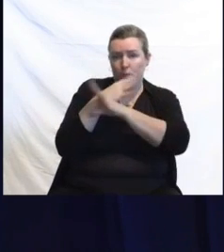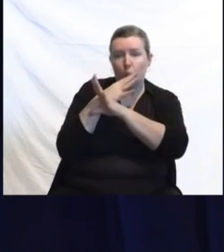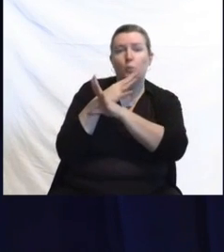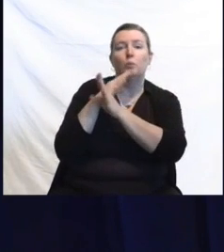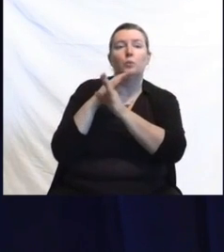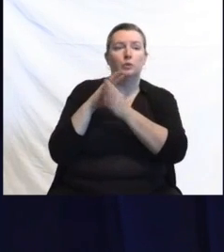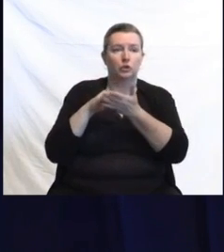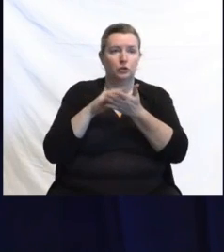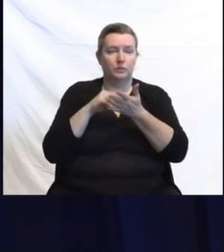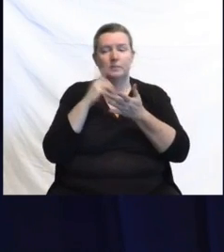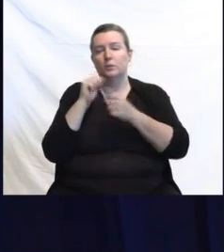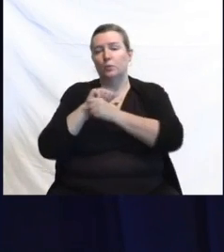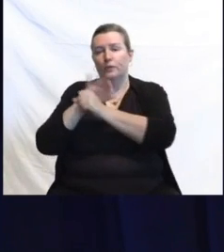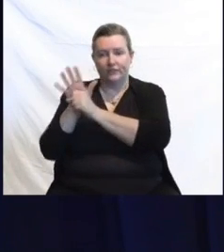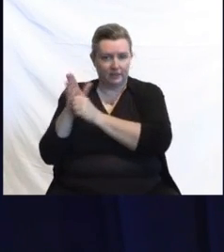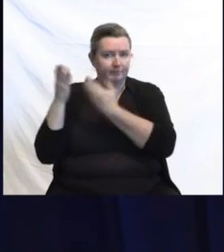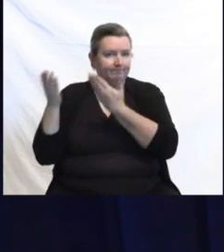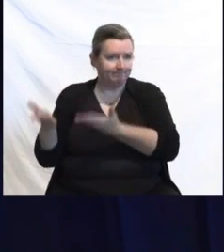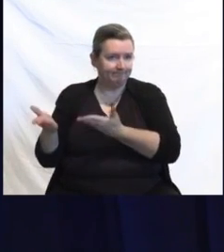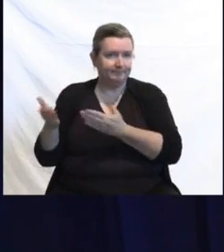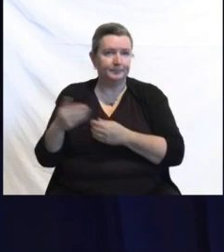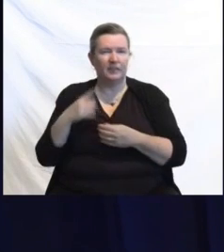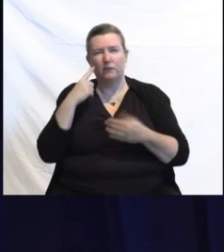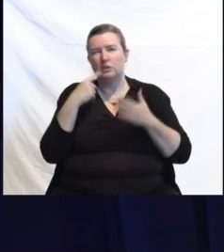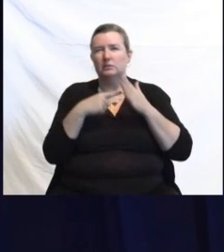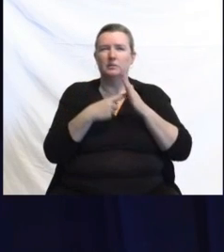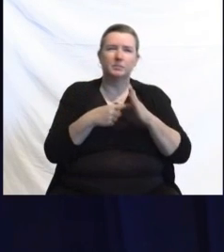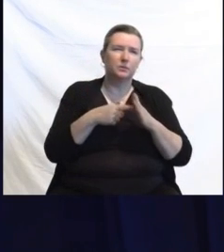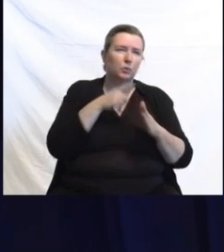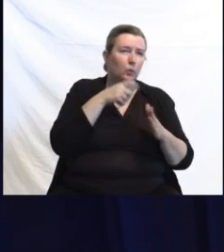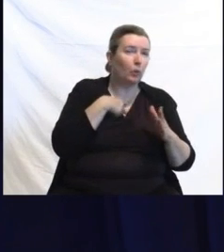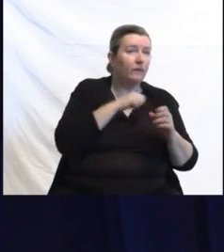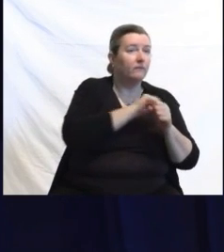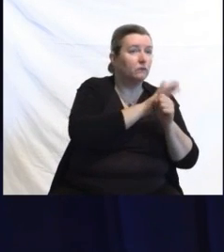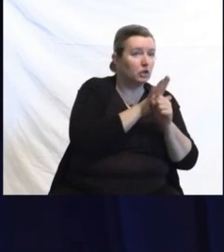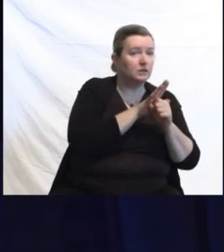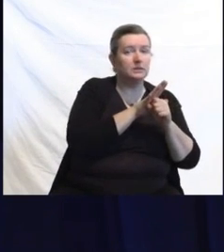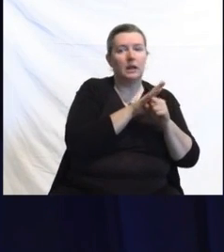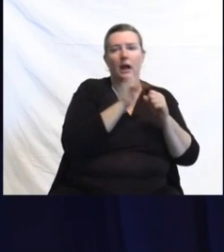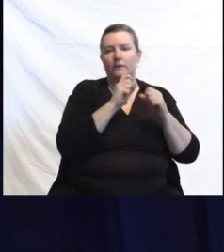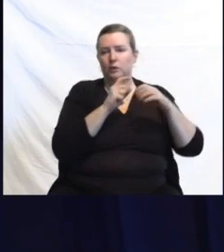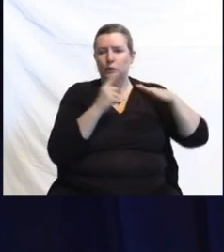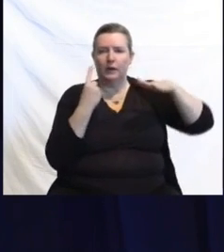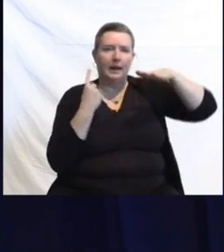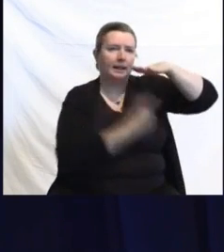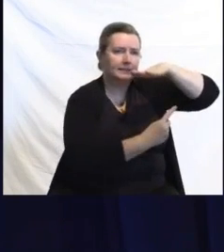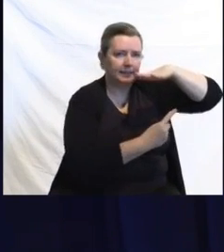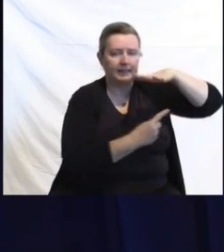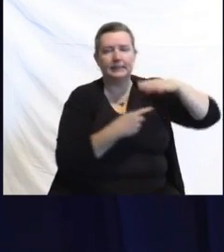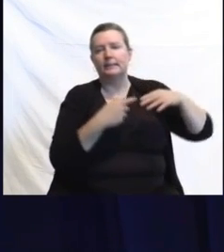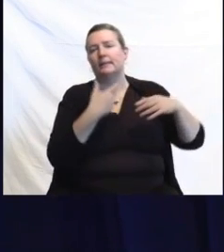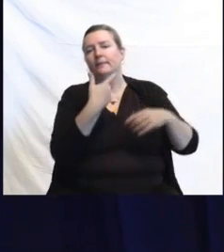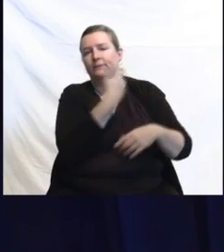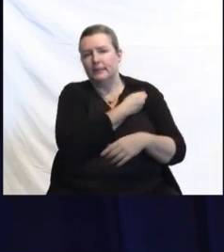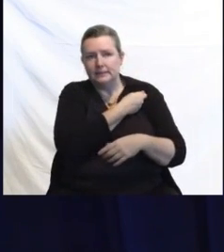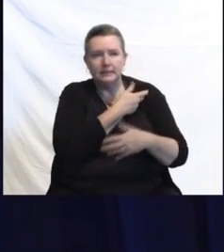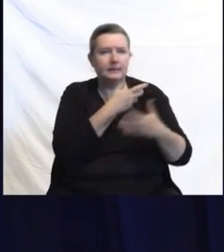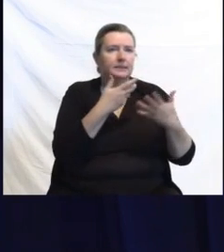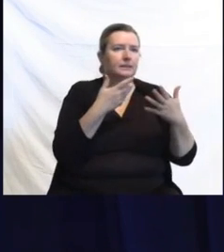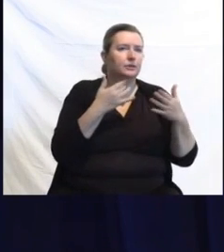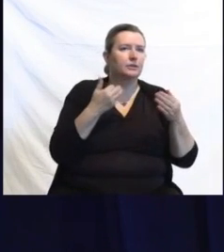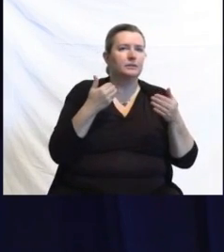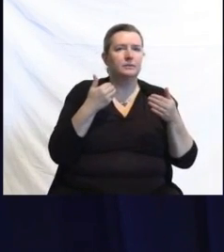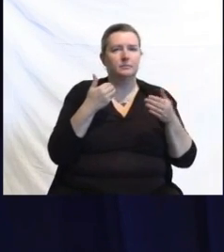including those with COVID-19 who are isolating or unvaccinated students who need to quarantine because they have had